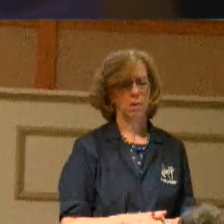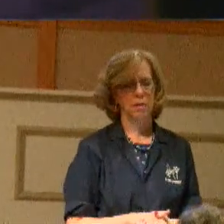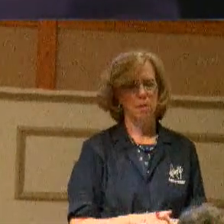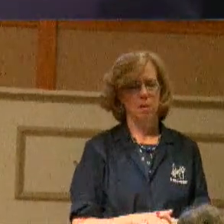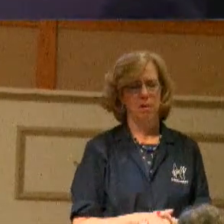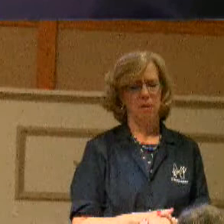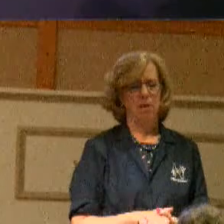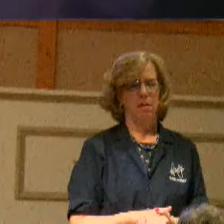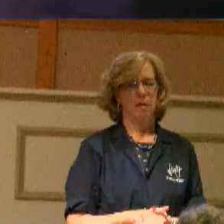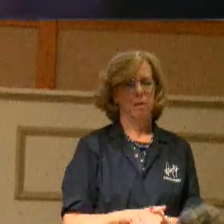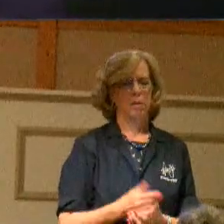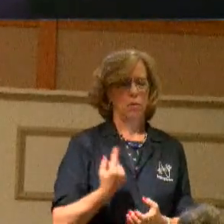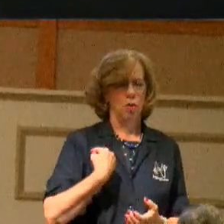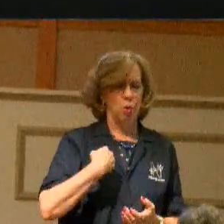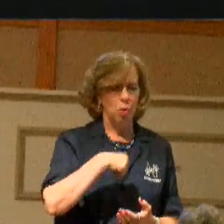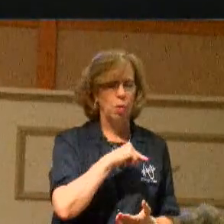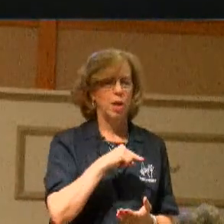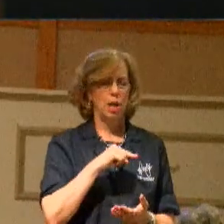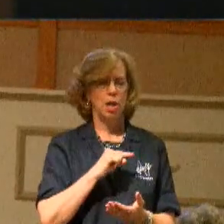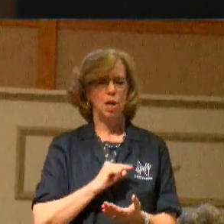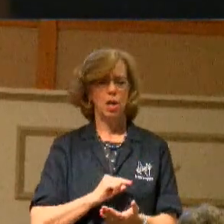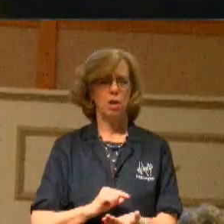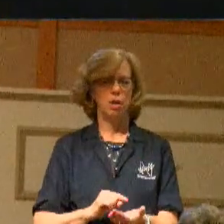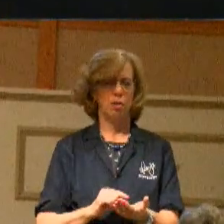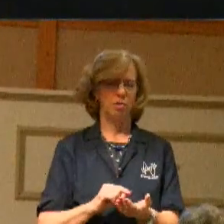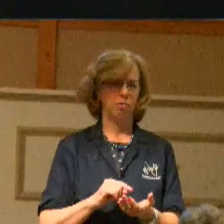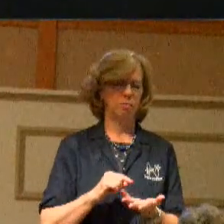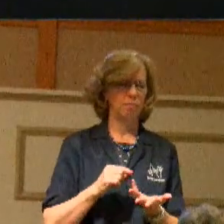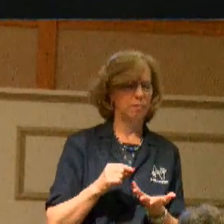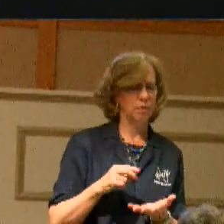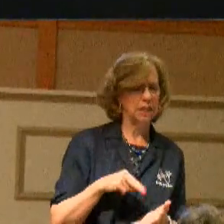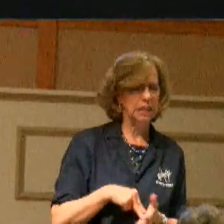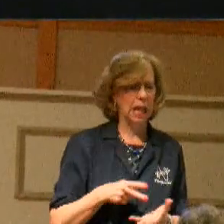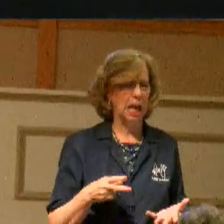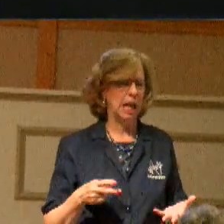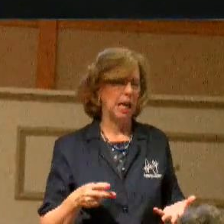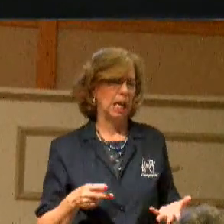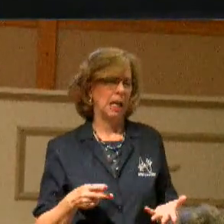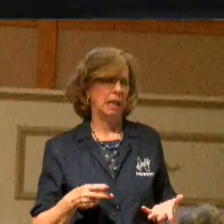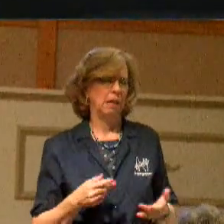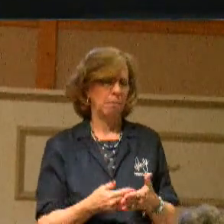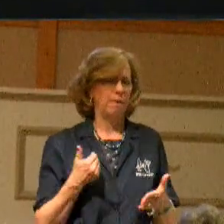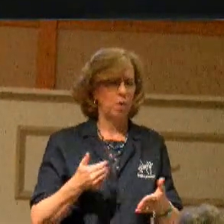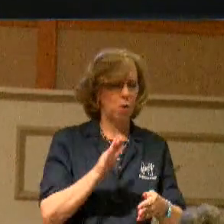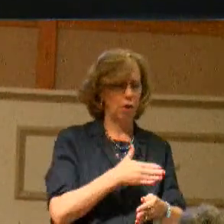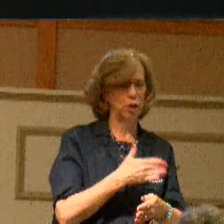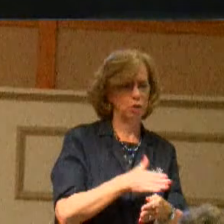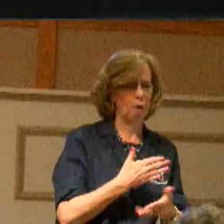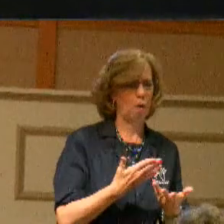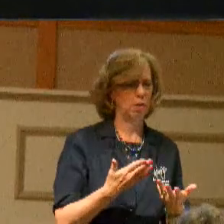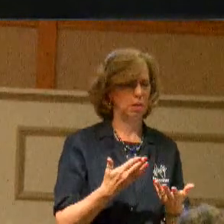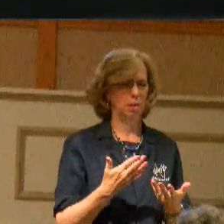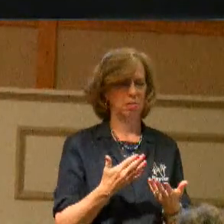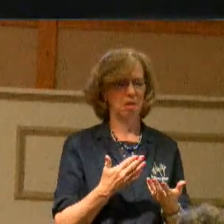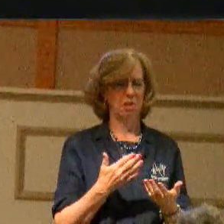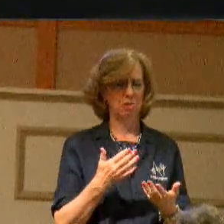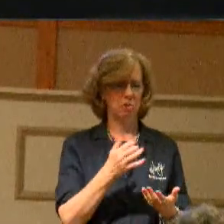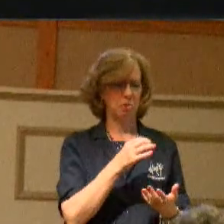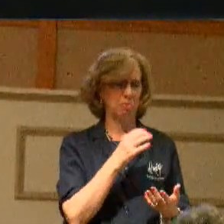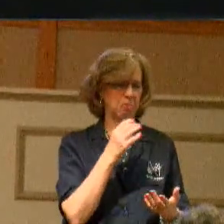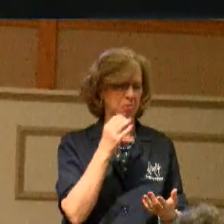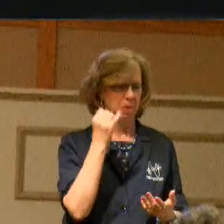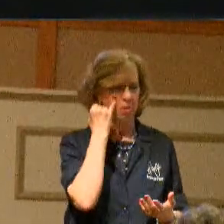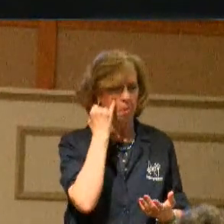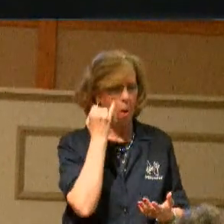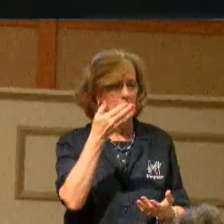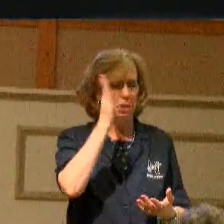as we stand before the songs even begin to be played, if God has dealt with your heart, if you're saying,